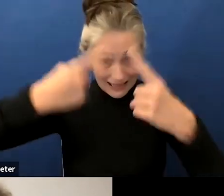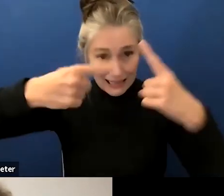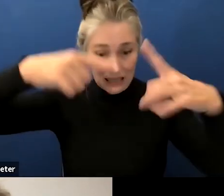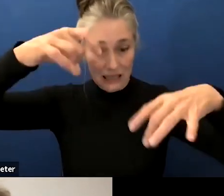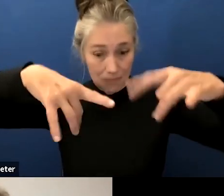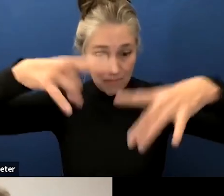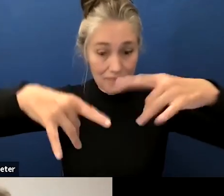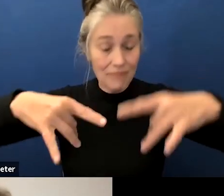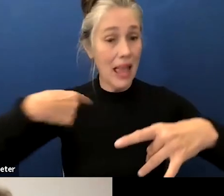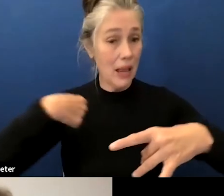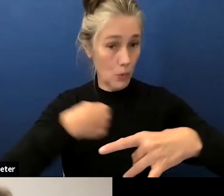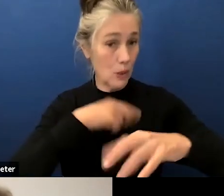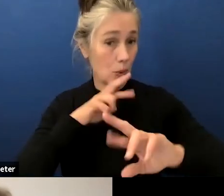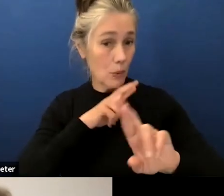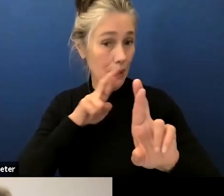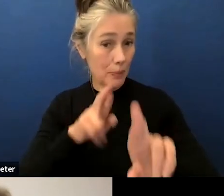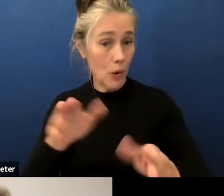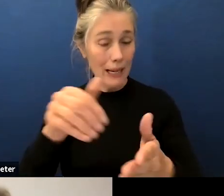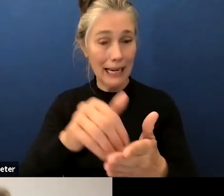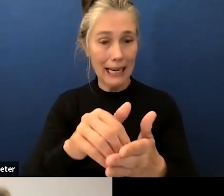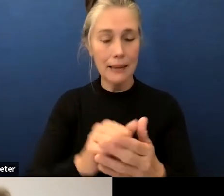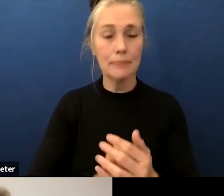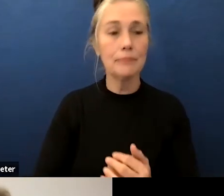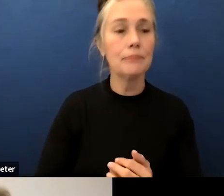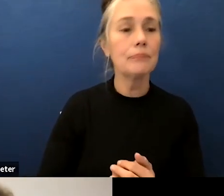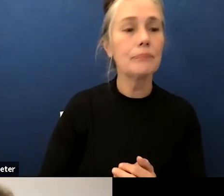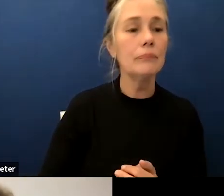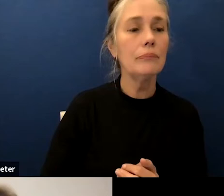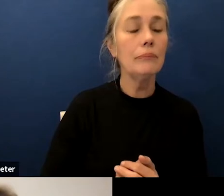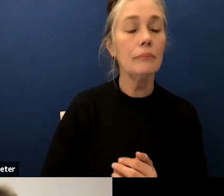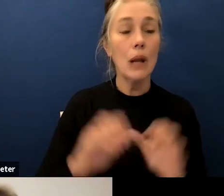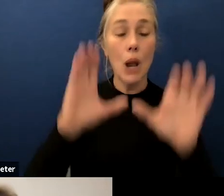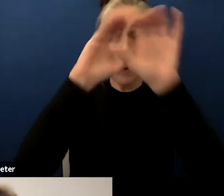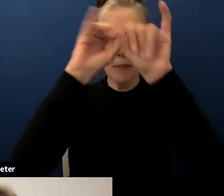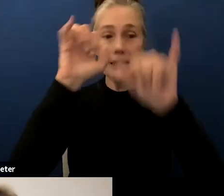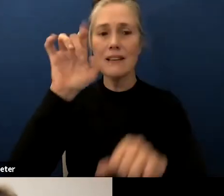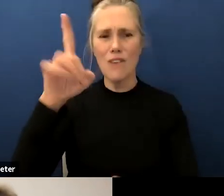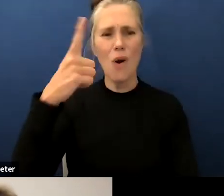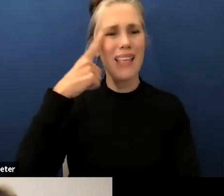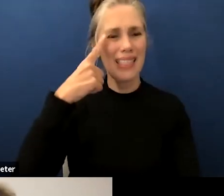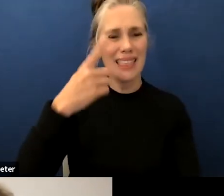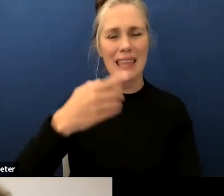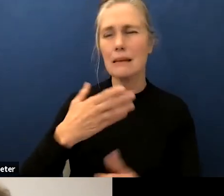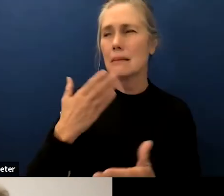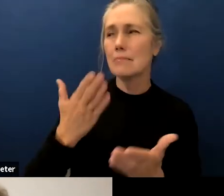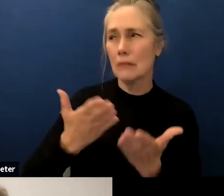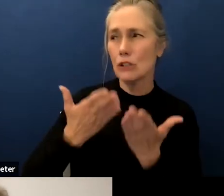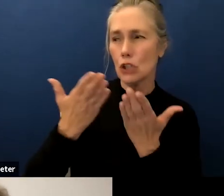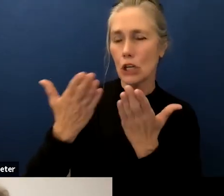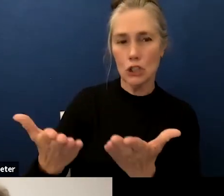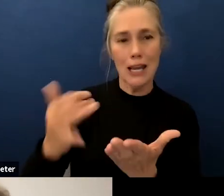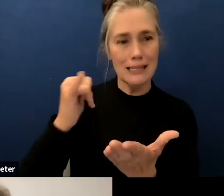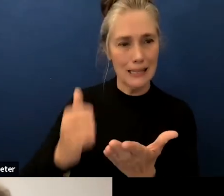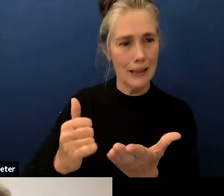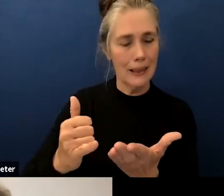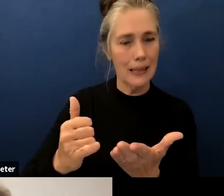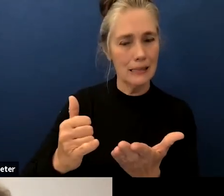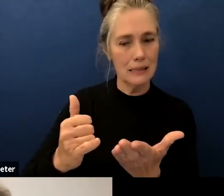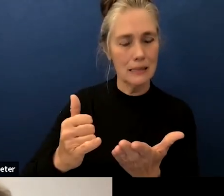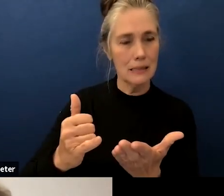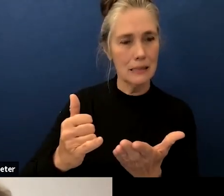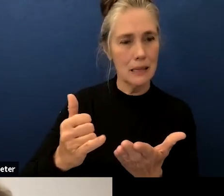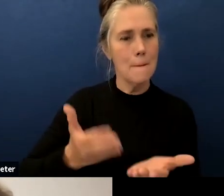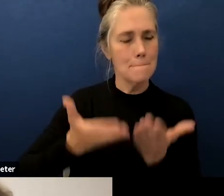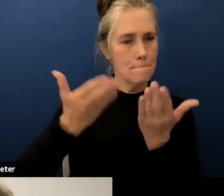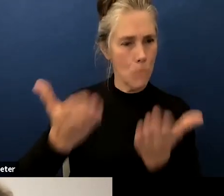I I my intent or my inclination is to table this motion and uh and to move forward with an